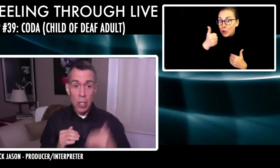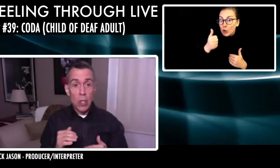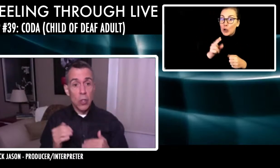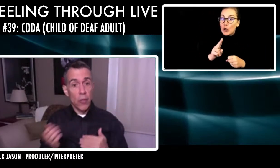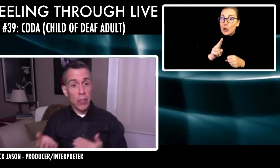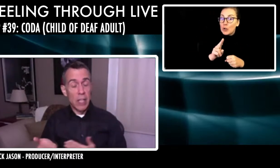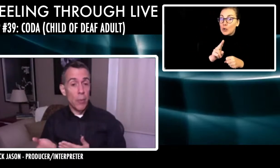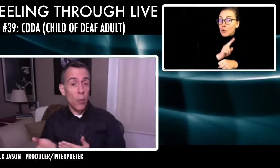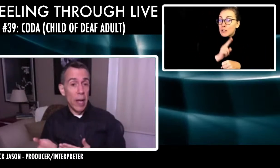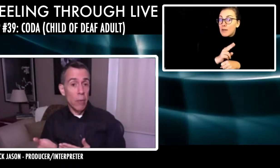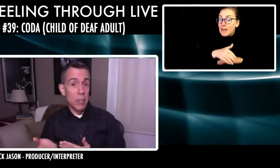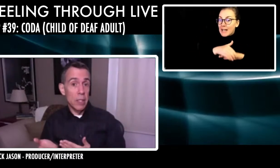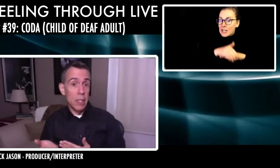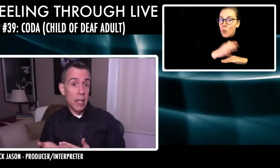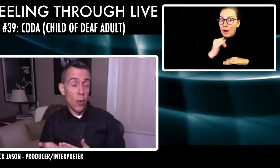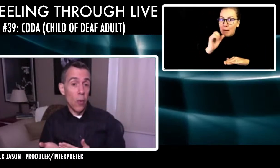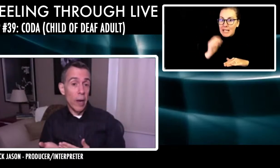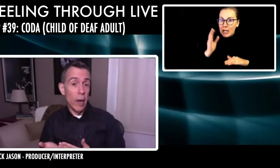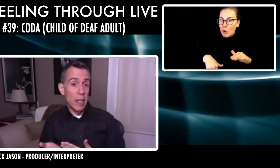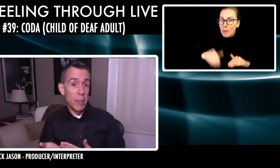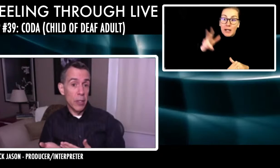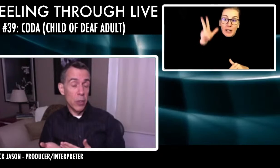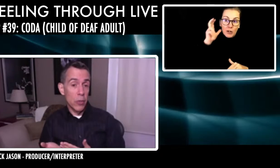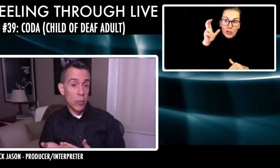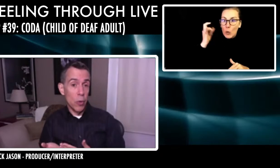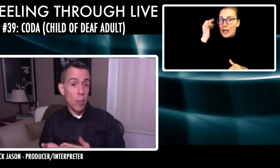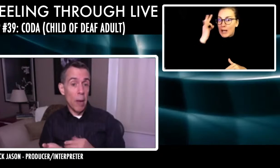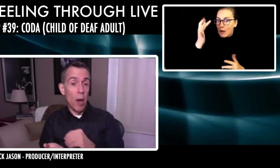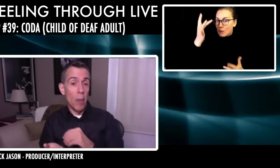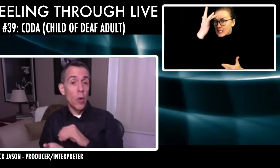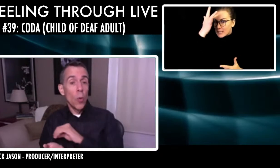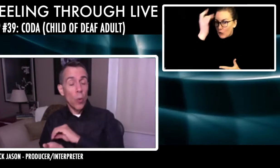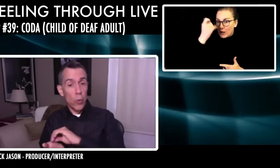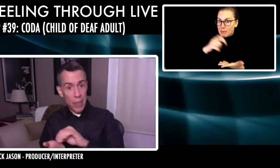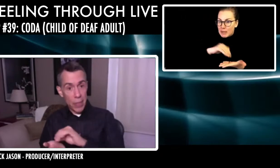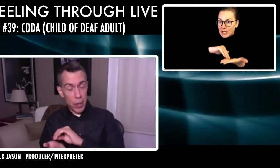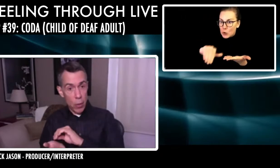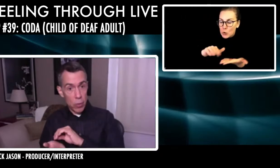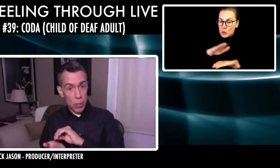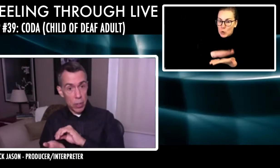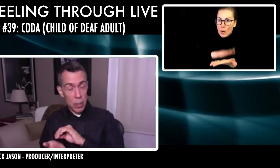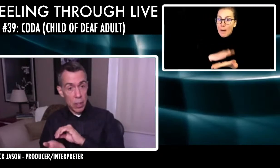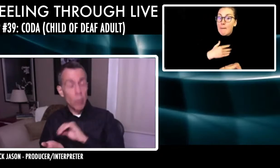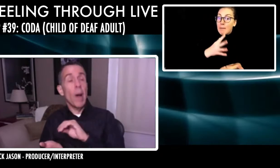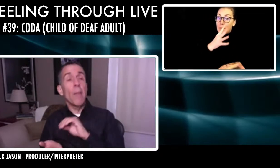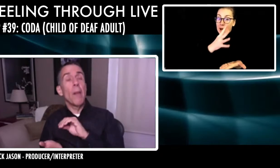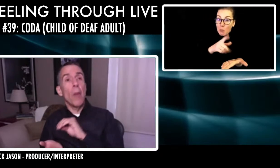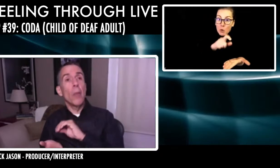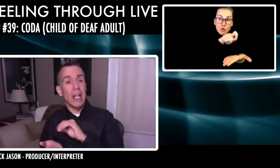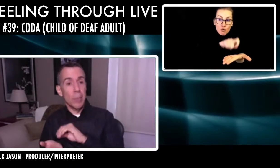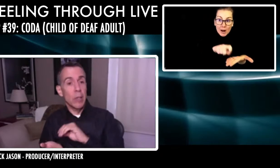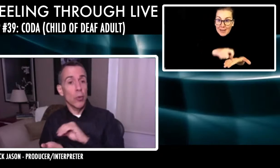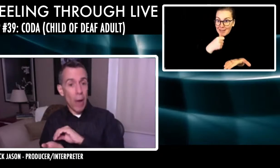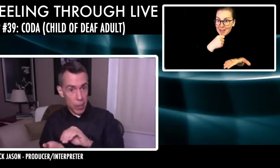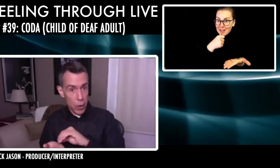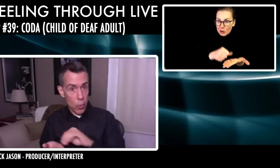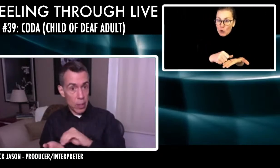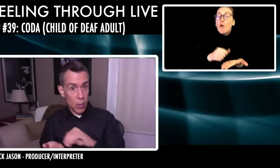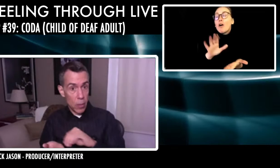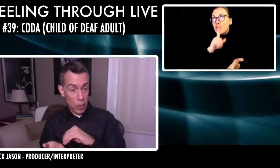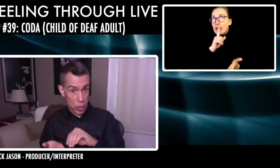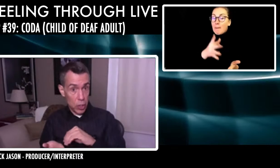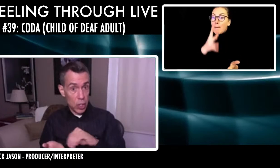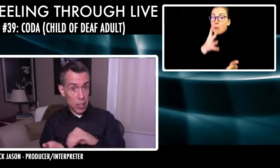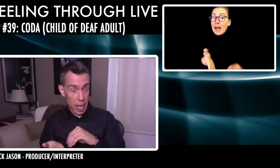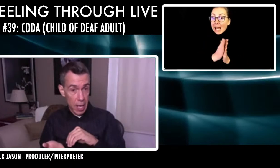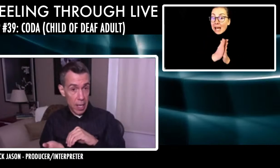English. So for example, when I was sick or when I had to be excused from school, my mom would write the note. My mom would ask me to write the note,